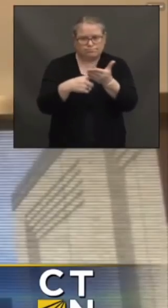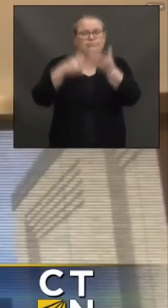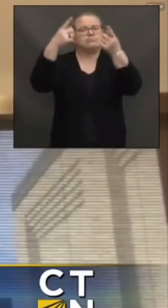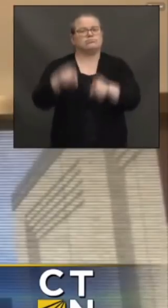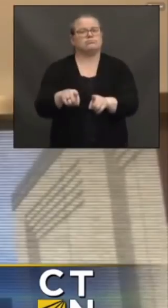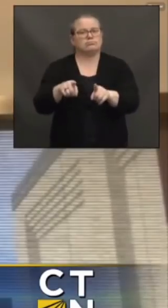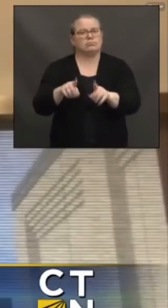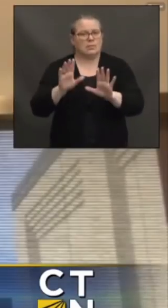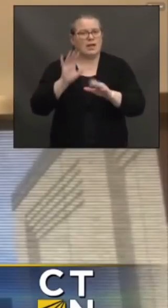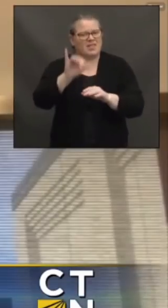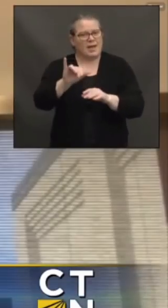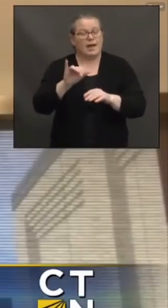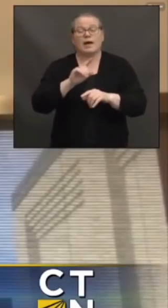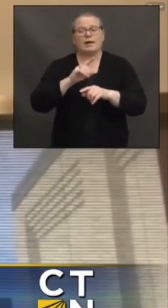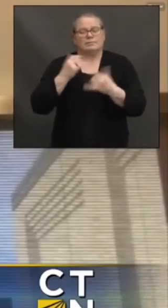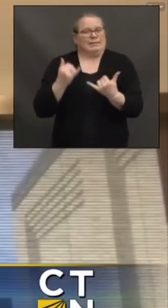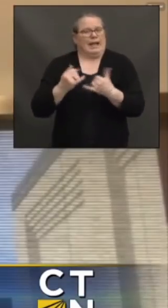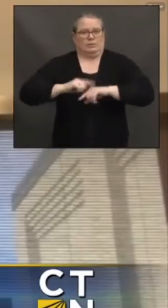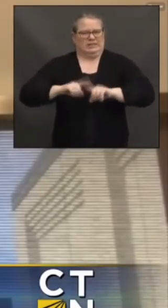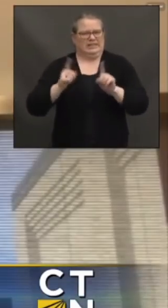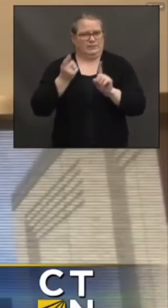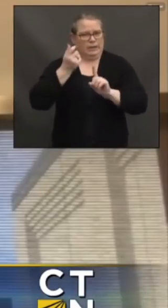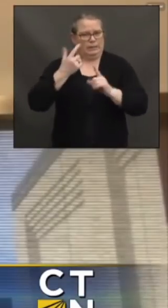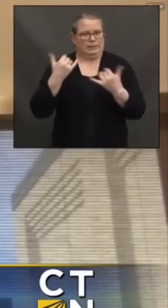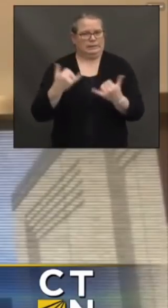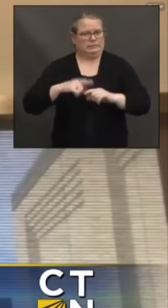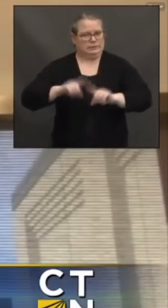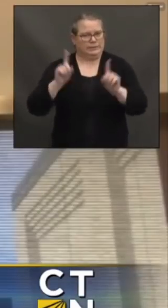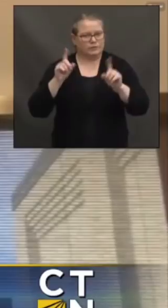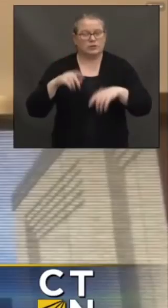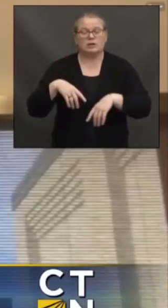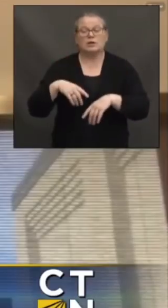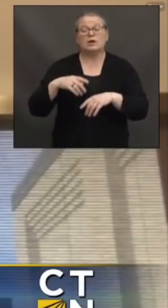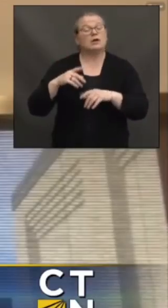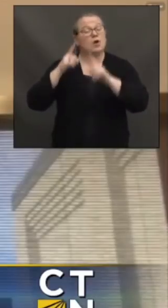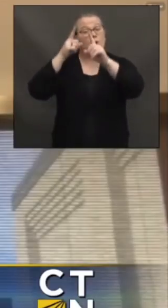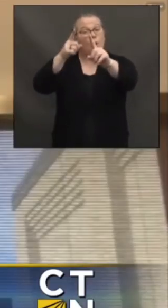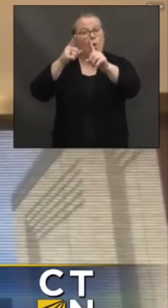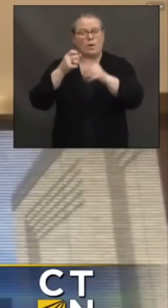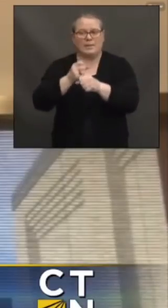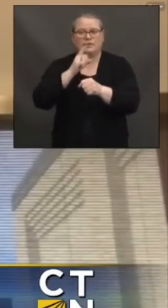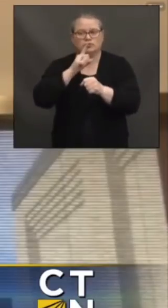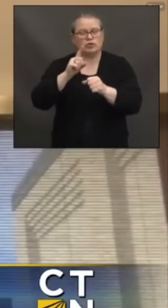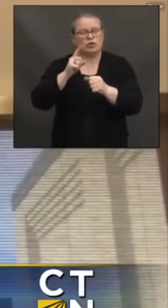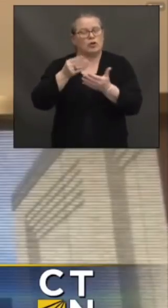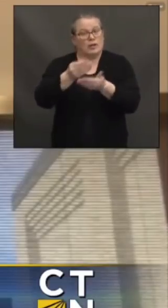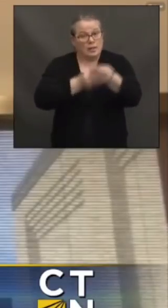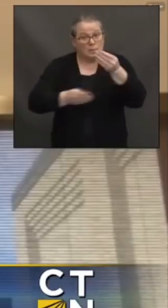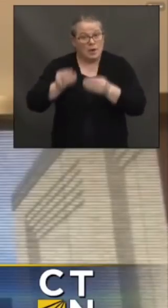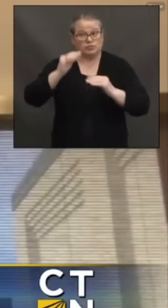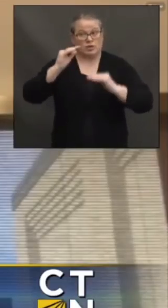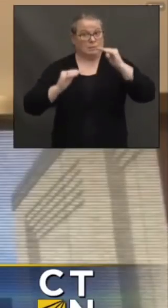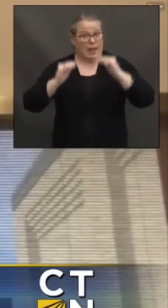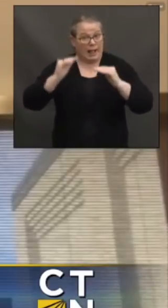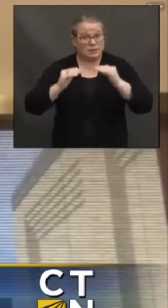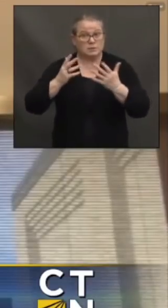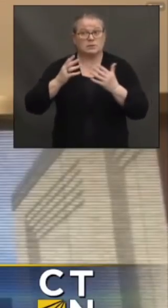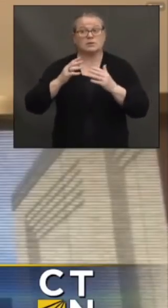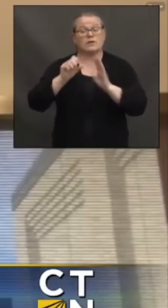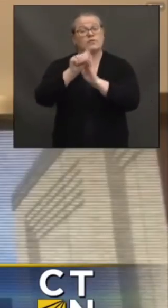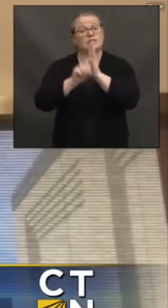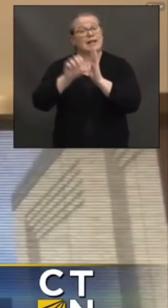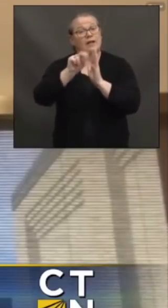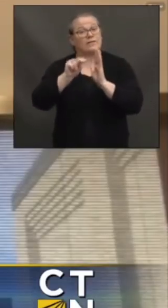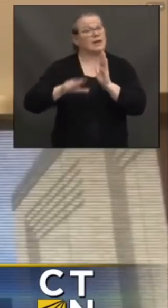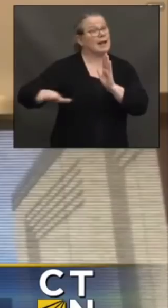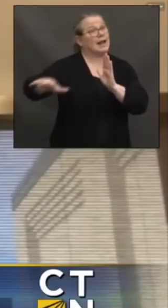ensuring that we have a balanced budget, one that provides stability to the programs across the state of Connecticut, and that we jointly make the